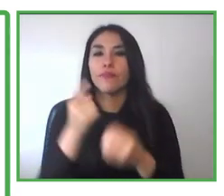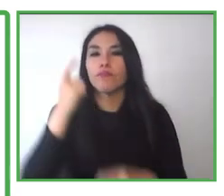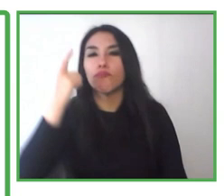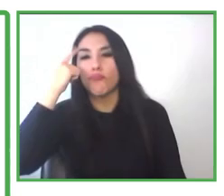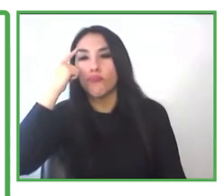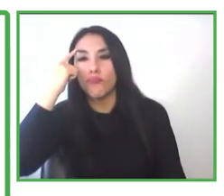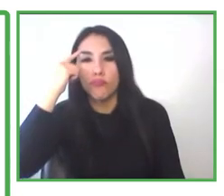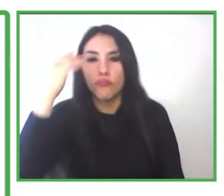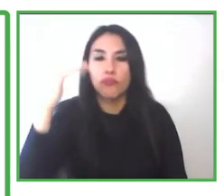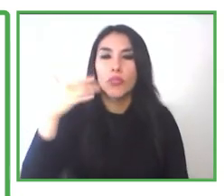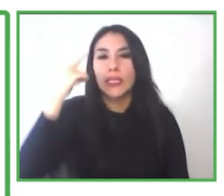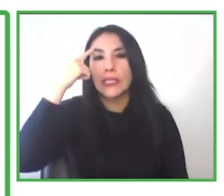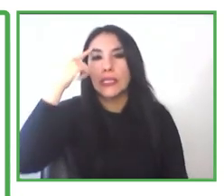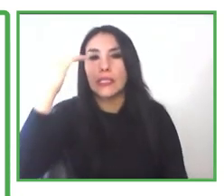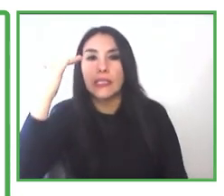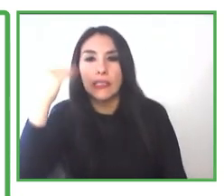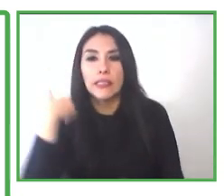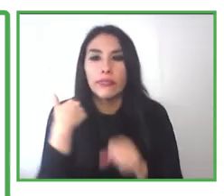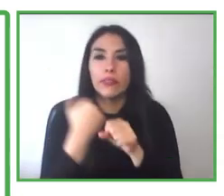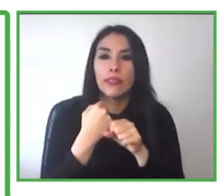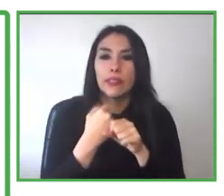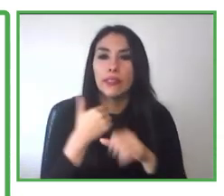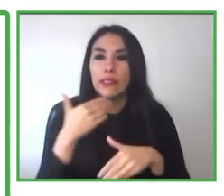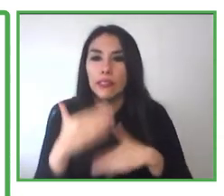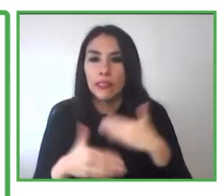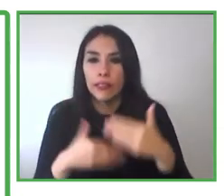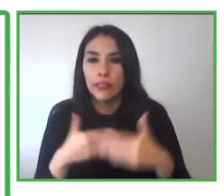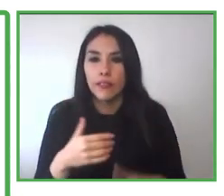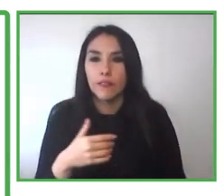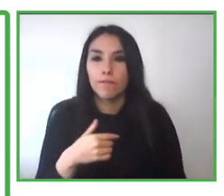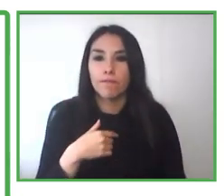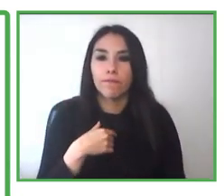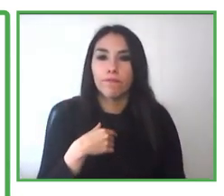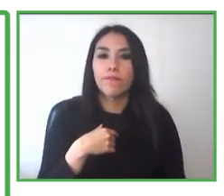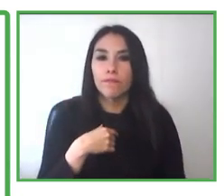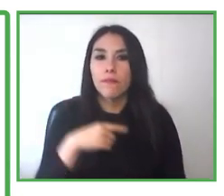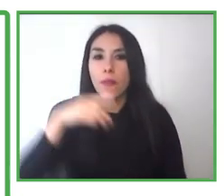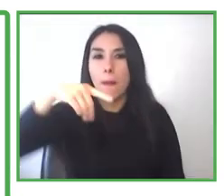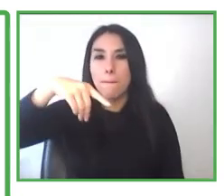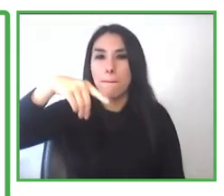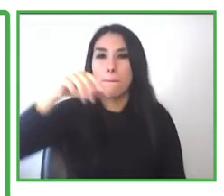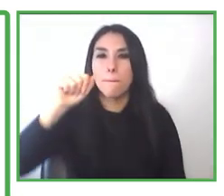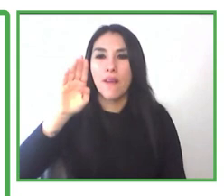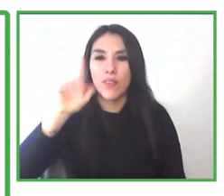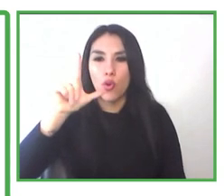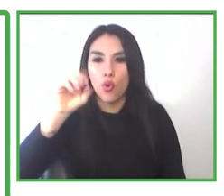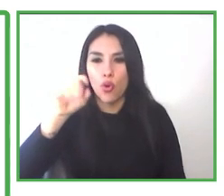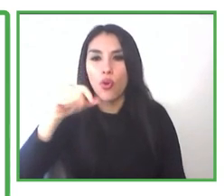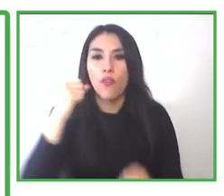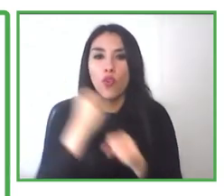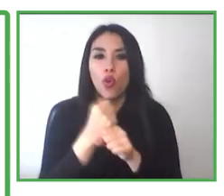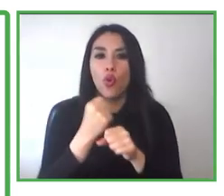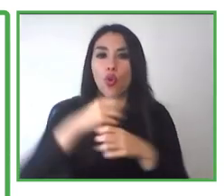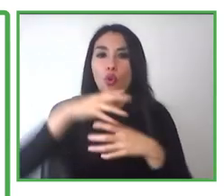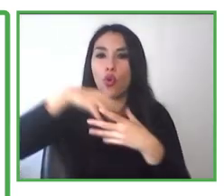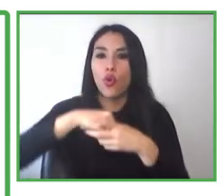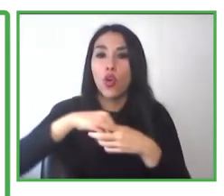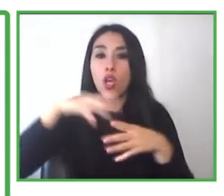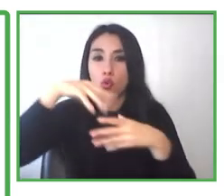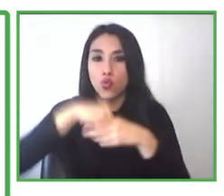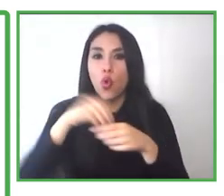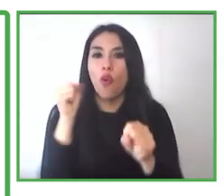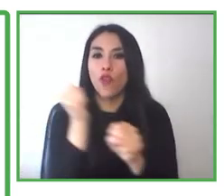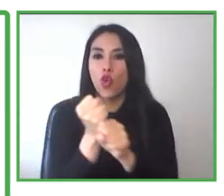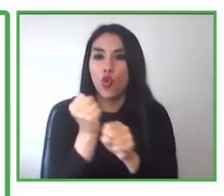job where I can learn more things and have more skills. And then we have Pablo Aguilar. He works in administration. He's been